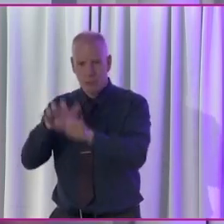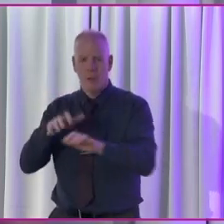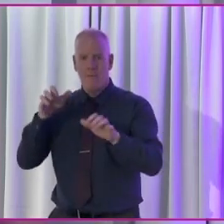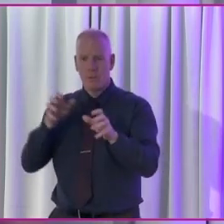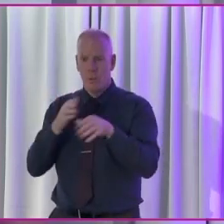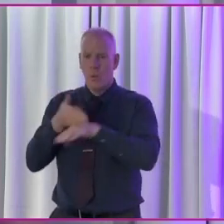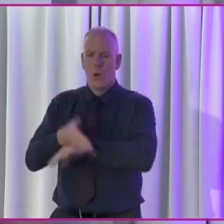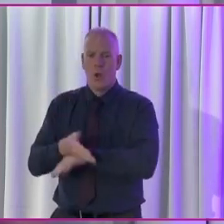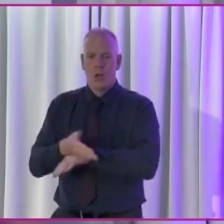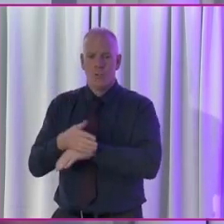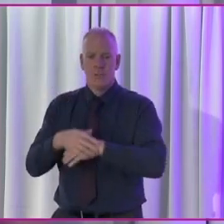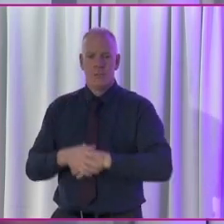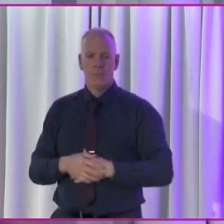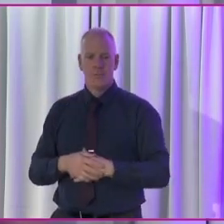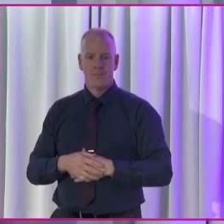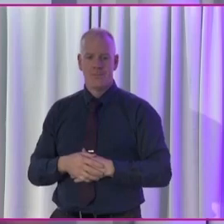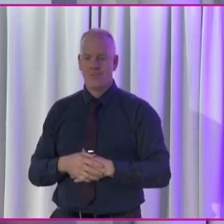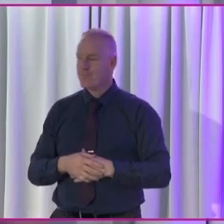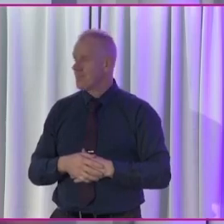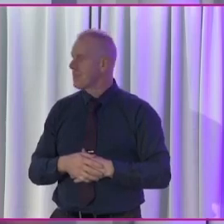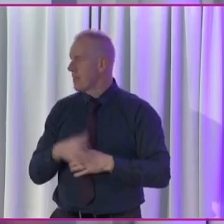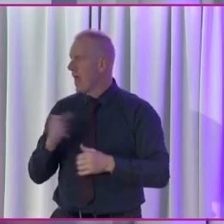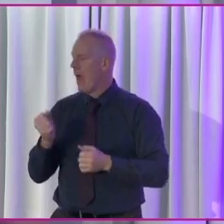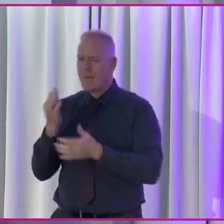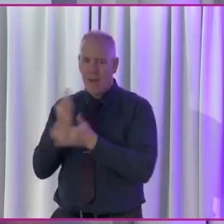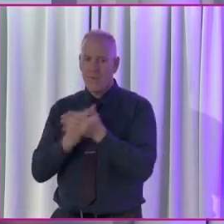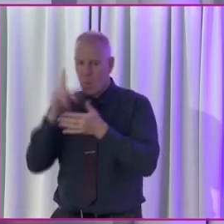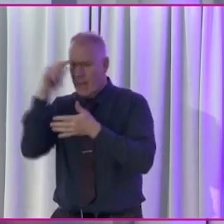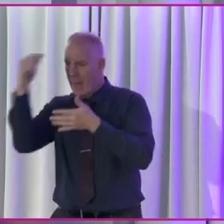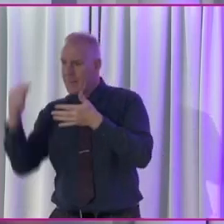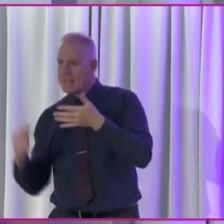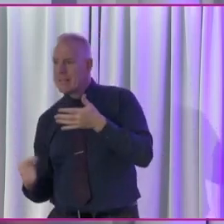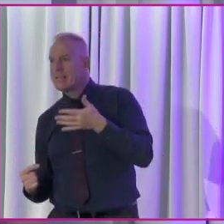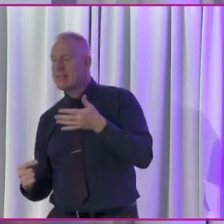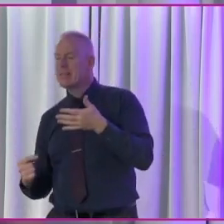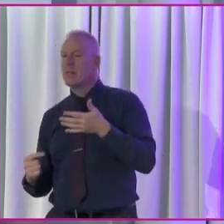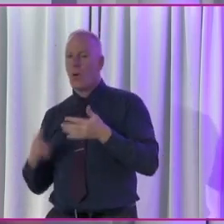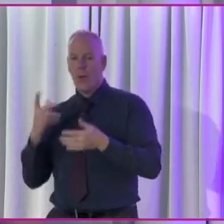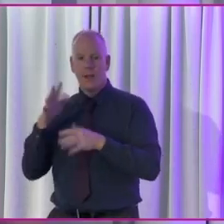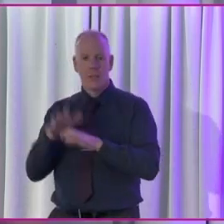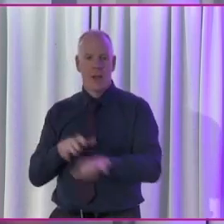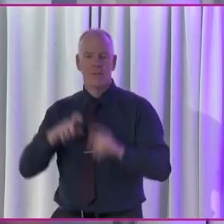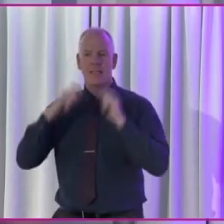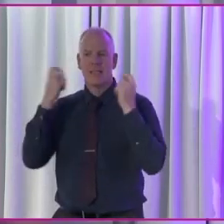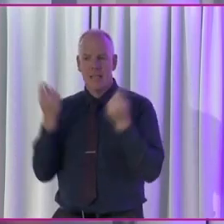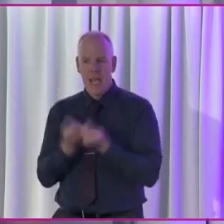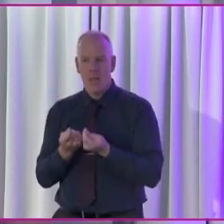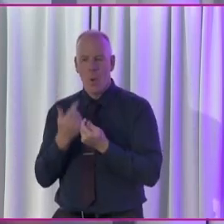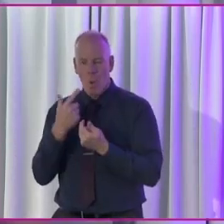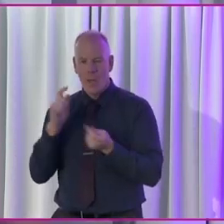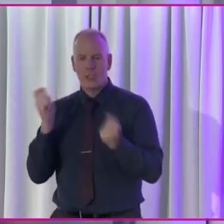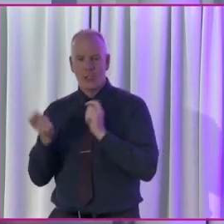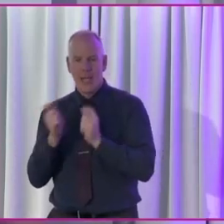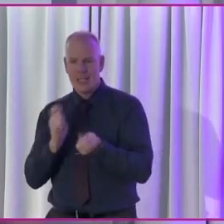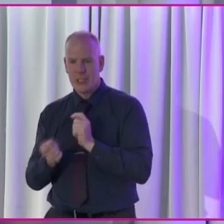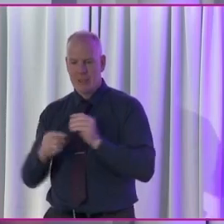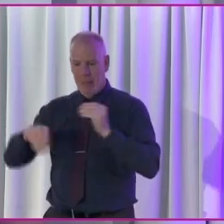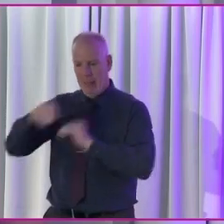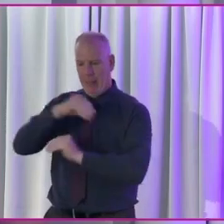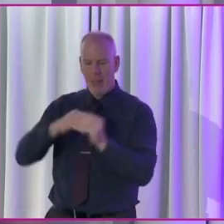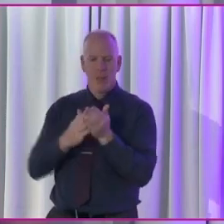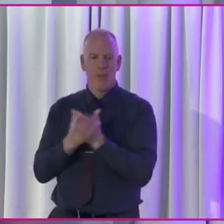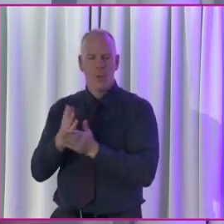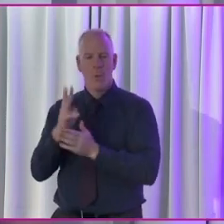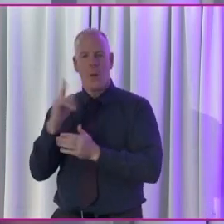worked very hard in the background. And there's a good few names to call out because the conference team had a bit of change and flux halfway